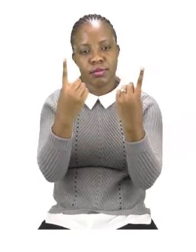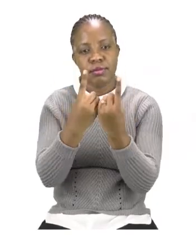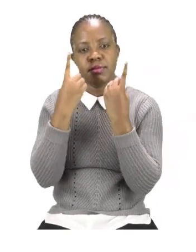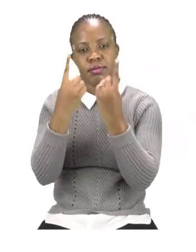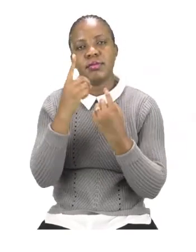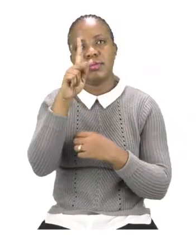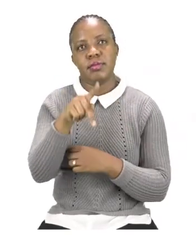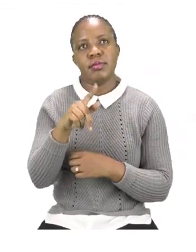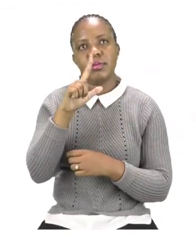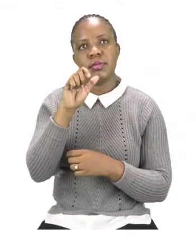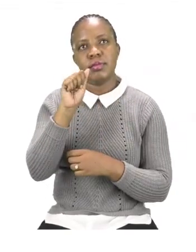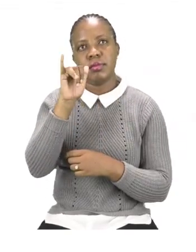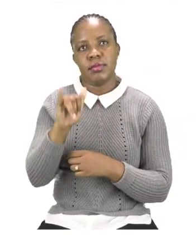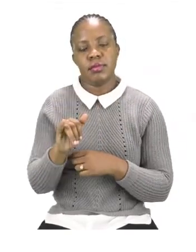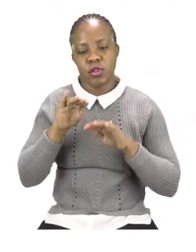swim,